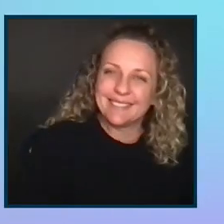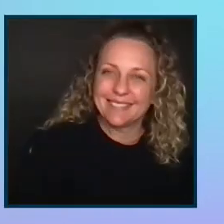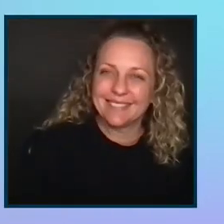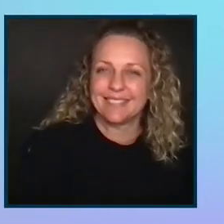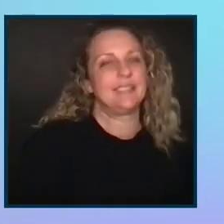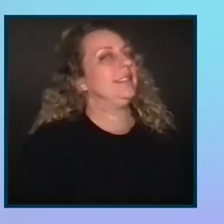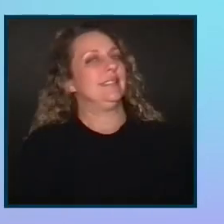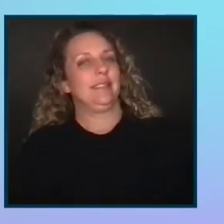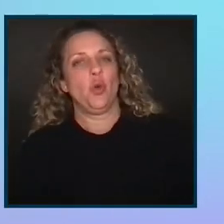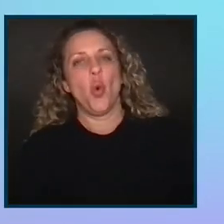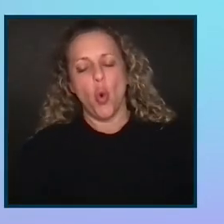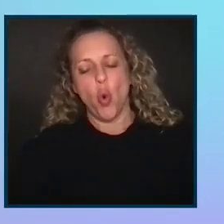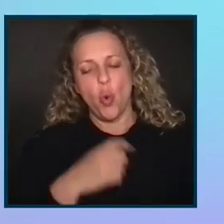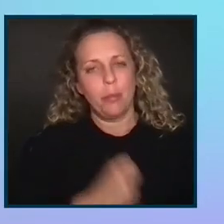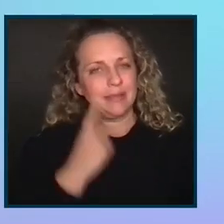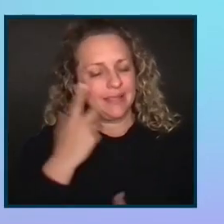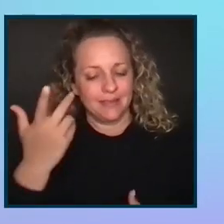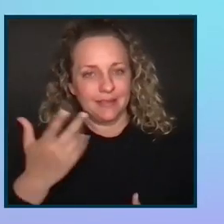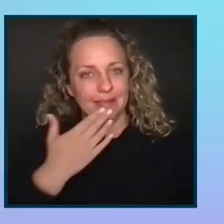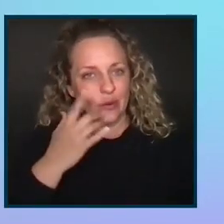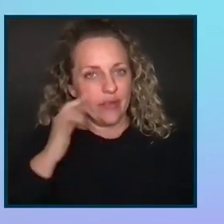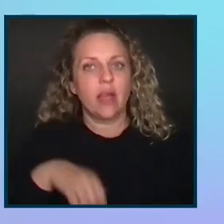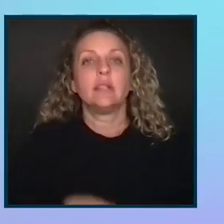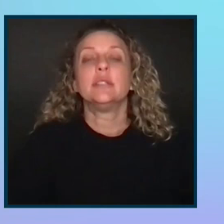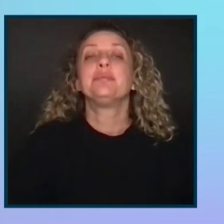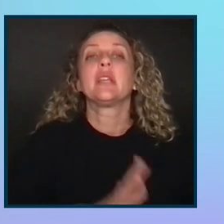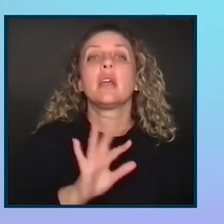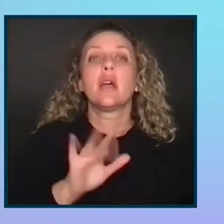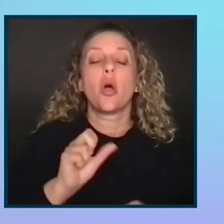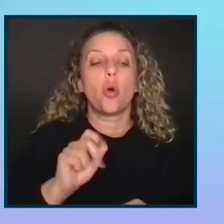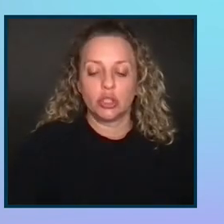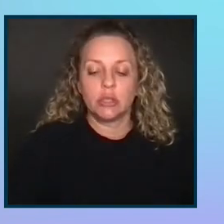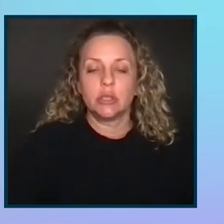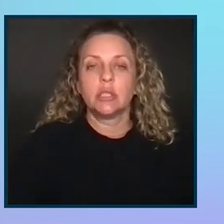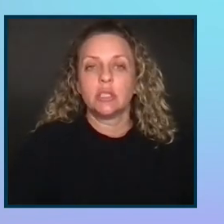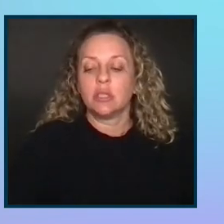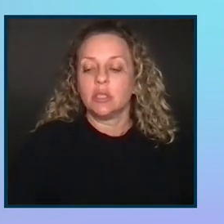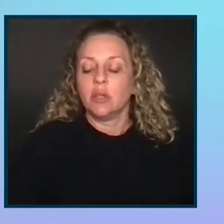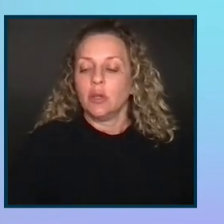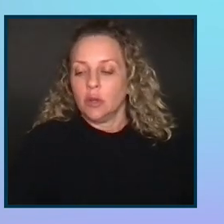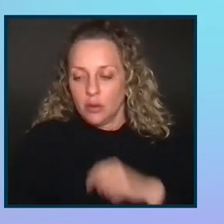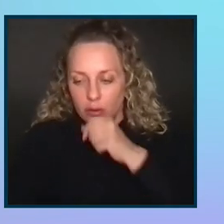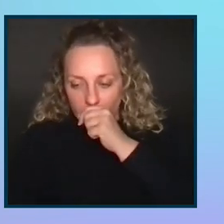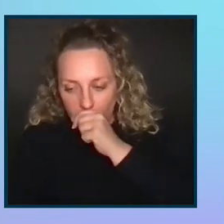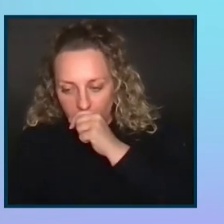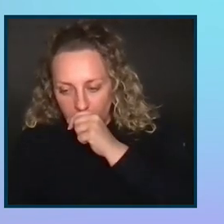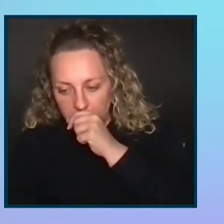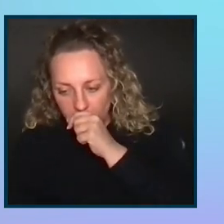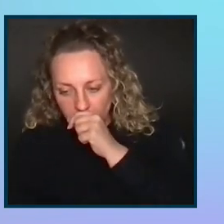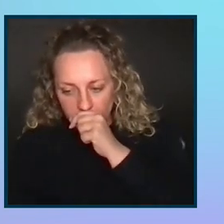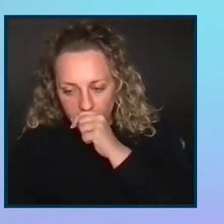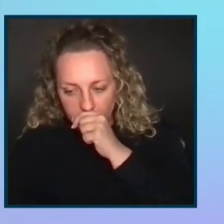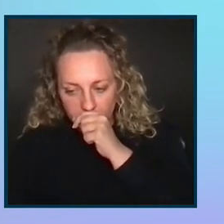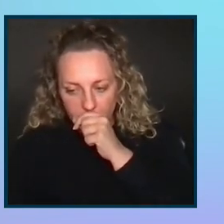No, no, that makes sense. Thank you for that. All right. So another question is, how are something,